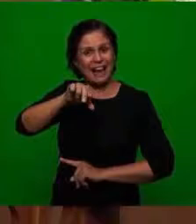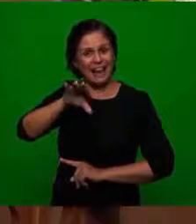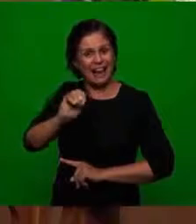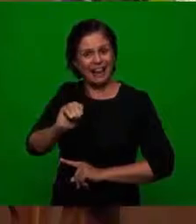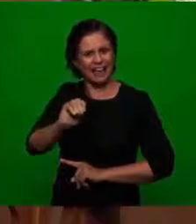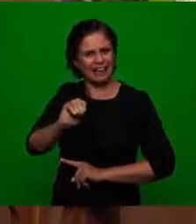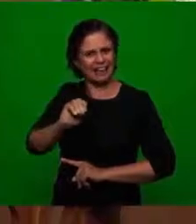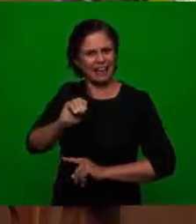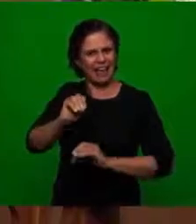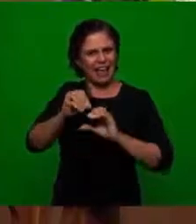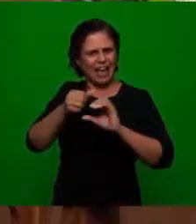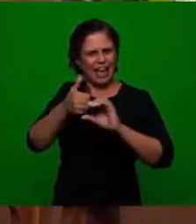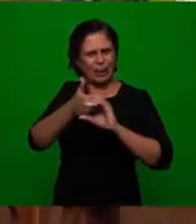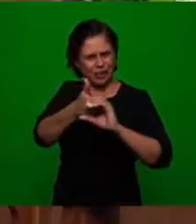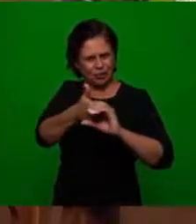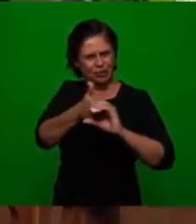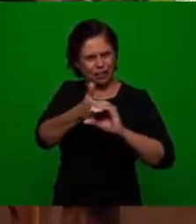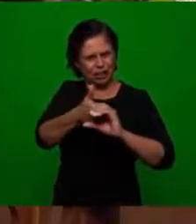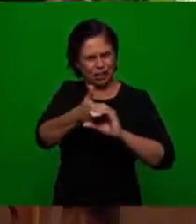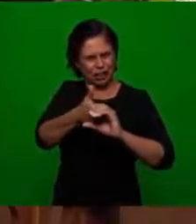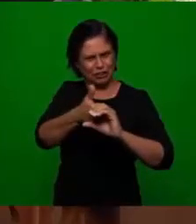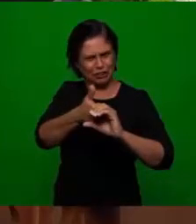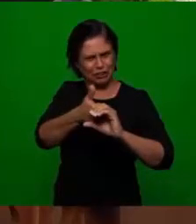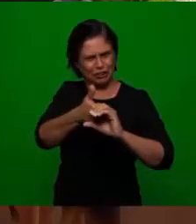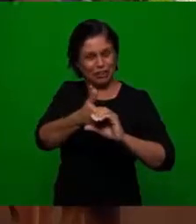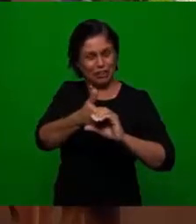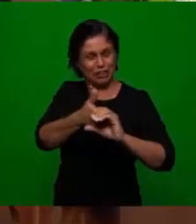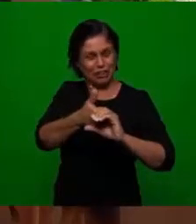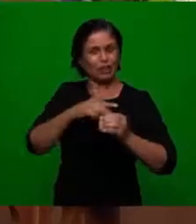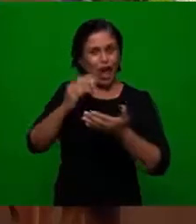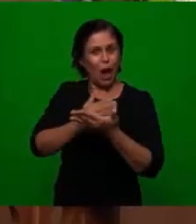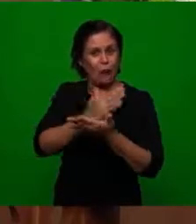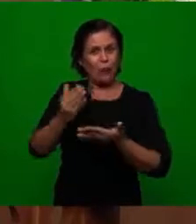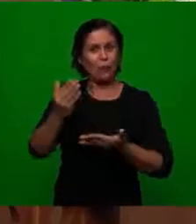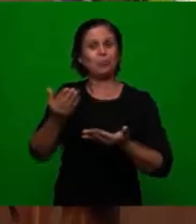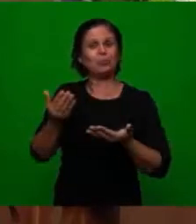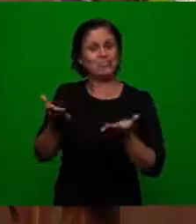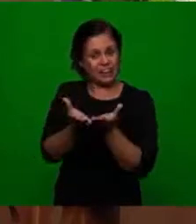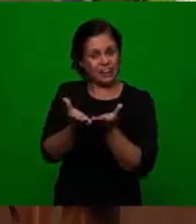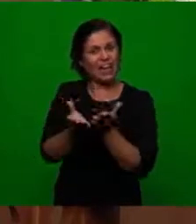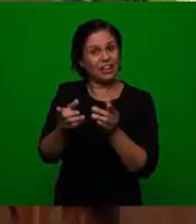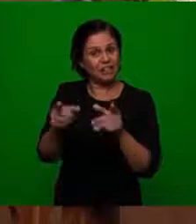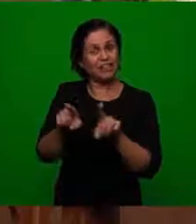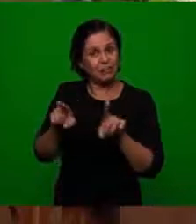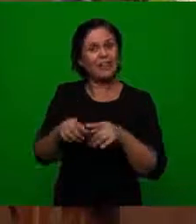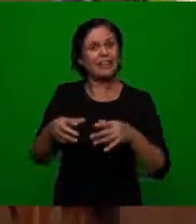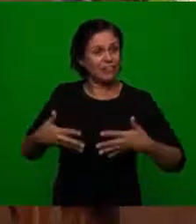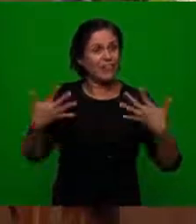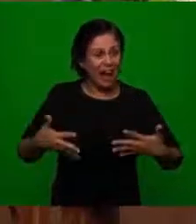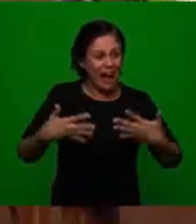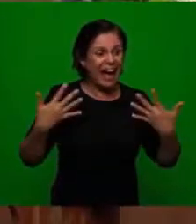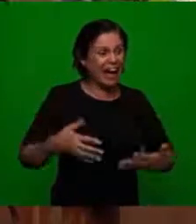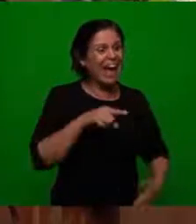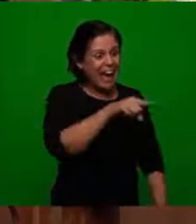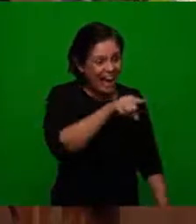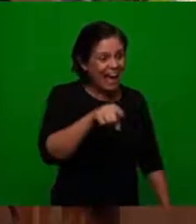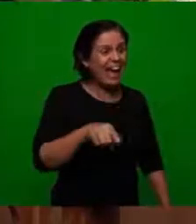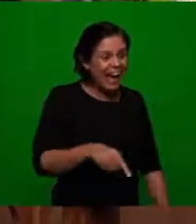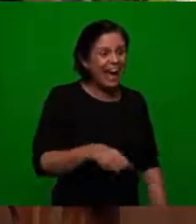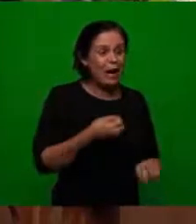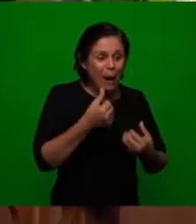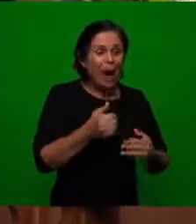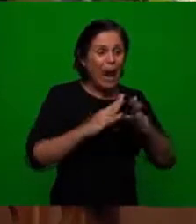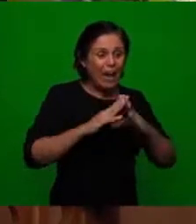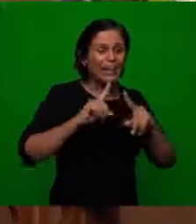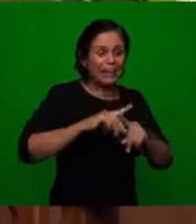was going to be directed by the Christianity by the church and a few were just